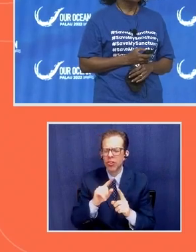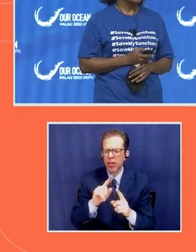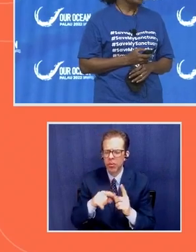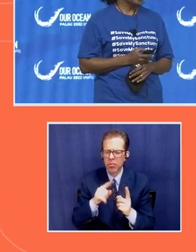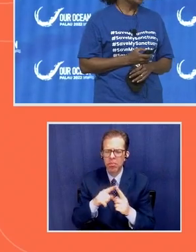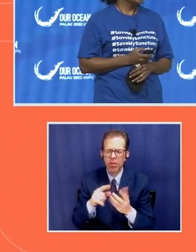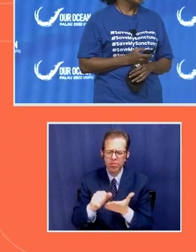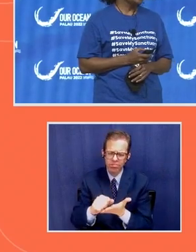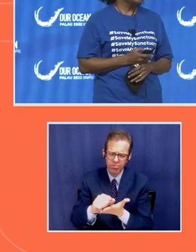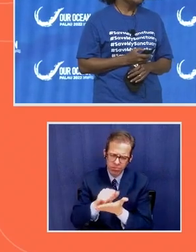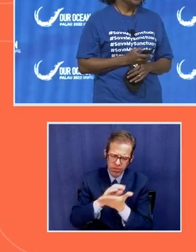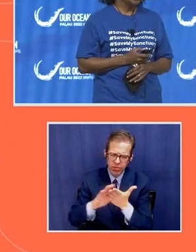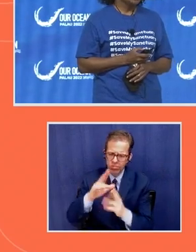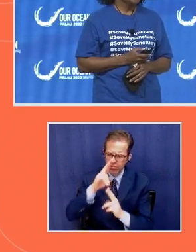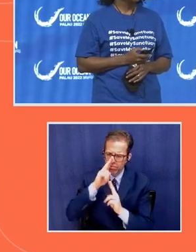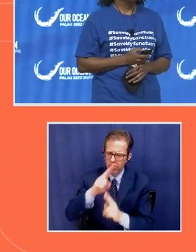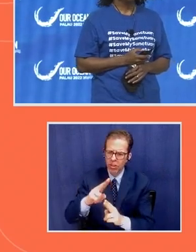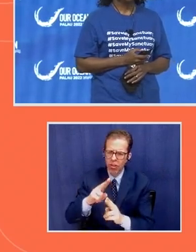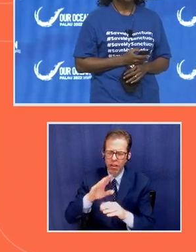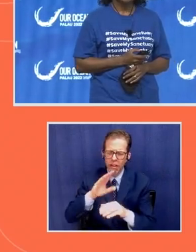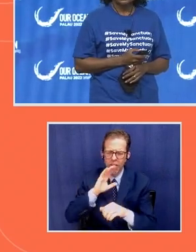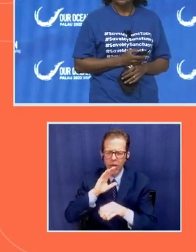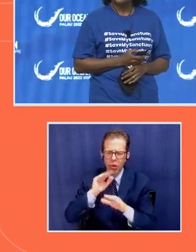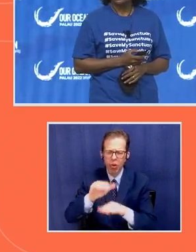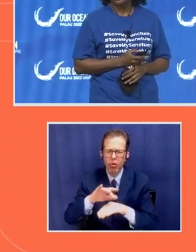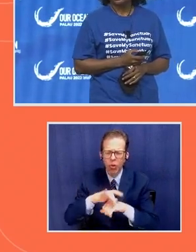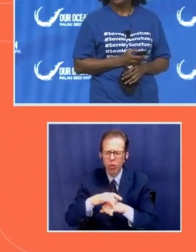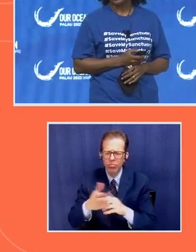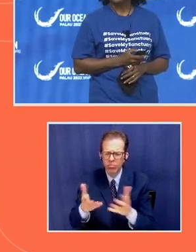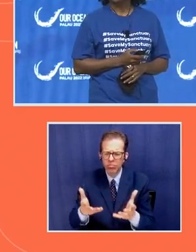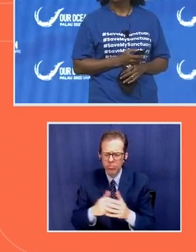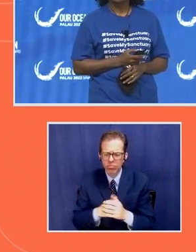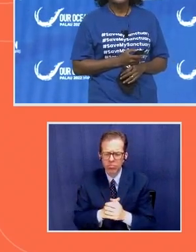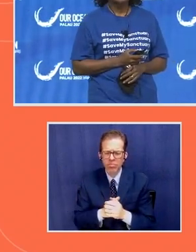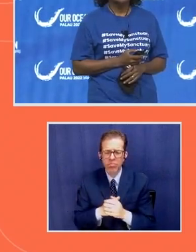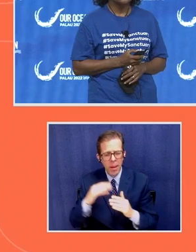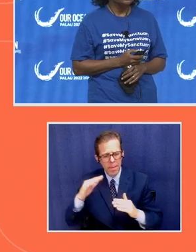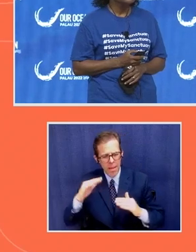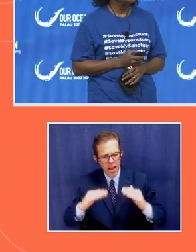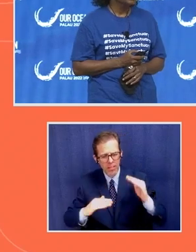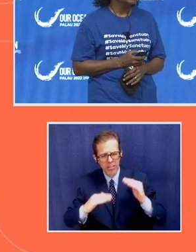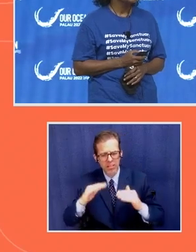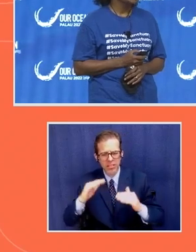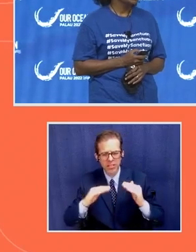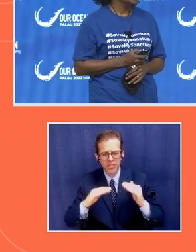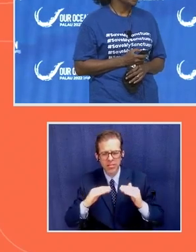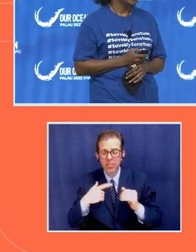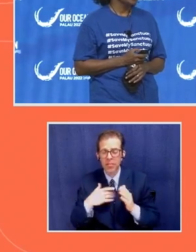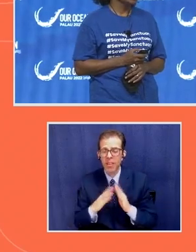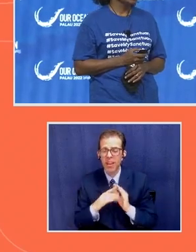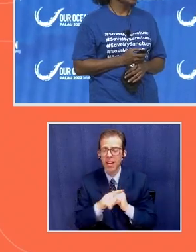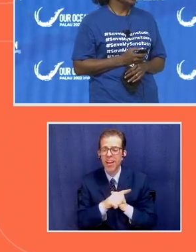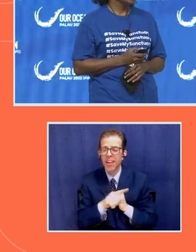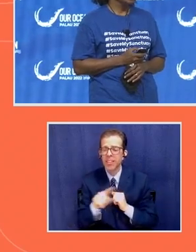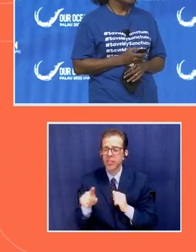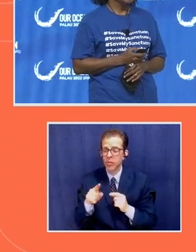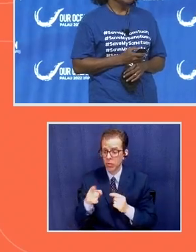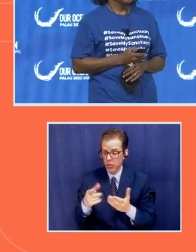It is about balance. And so I ask you, if you're going to do something about this today,